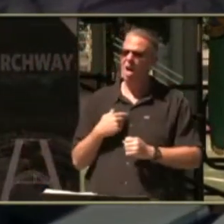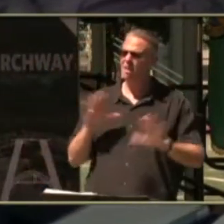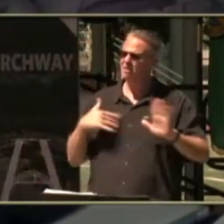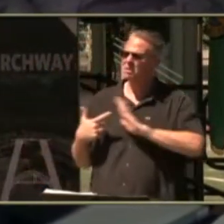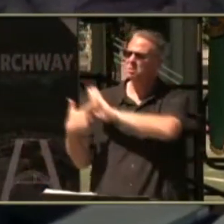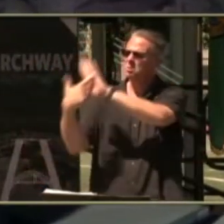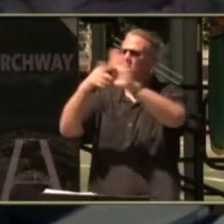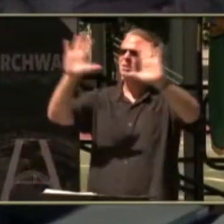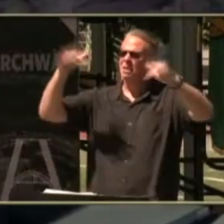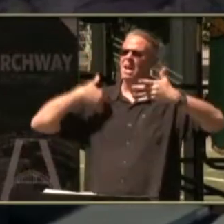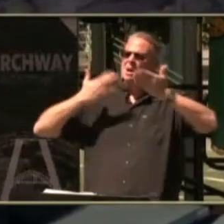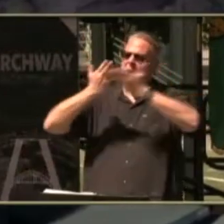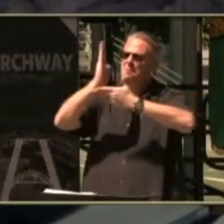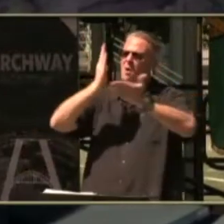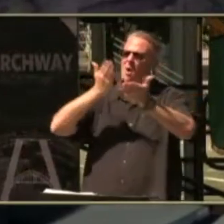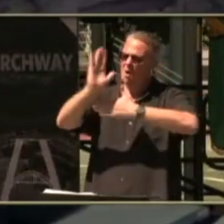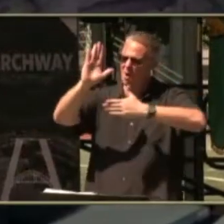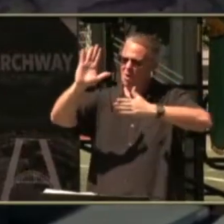song